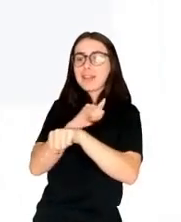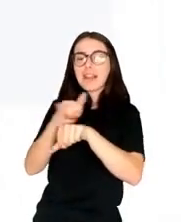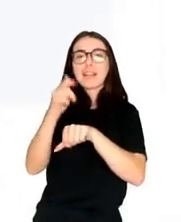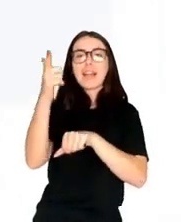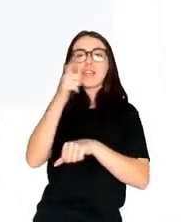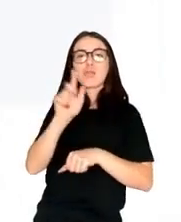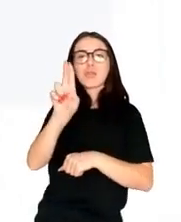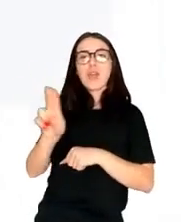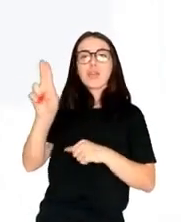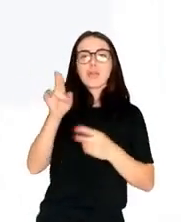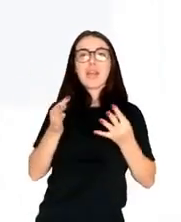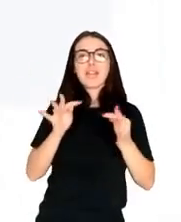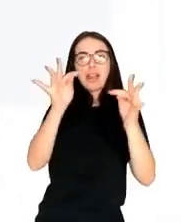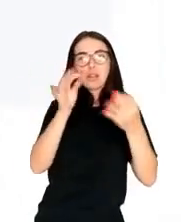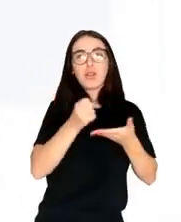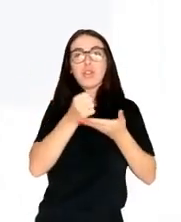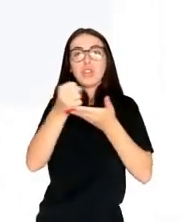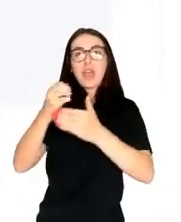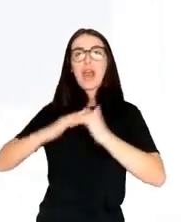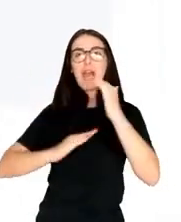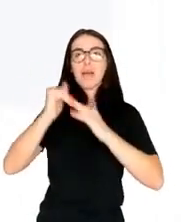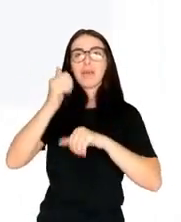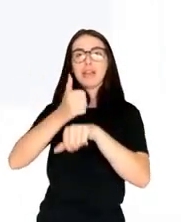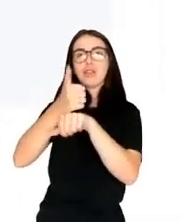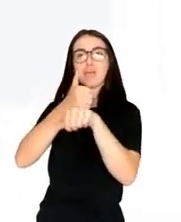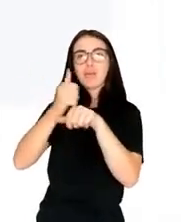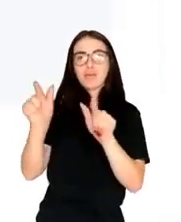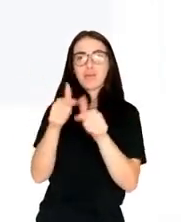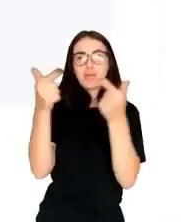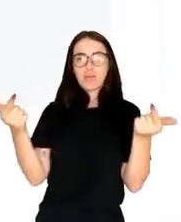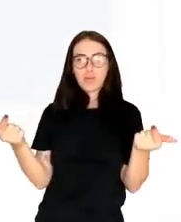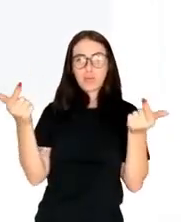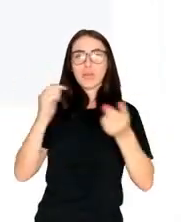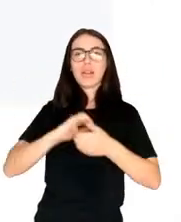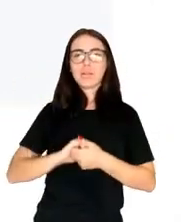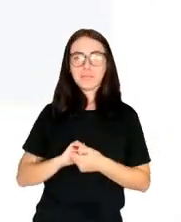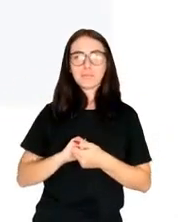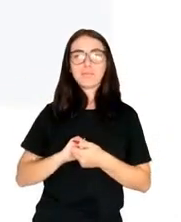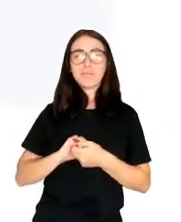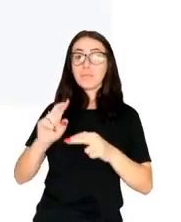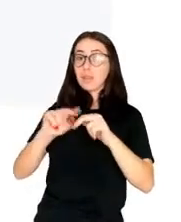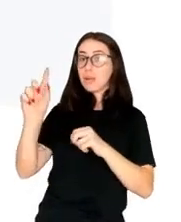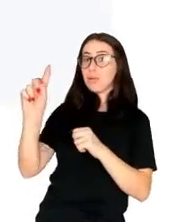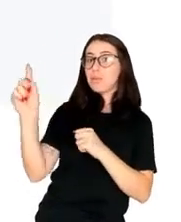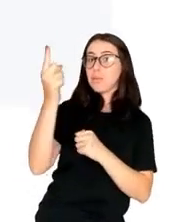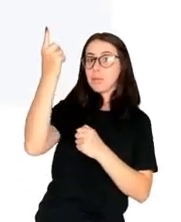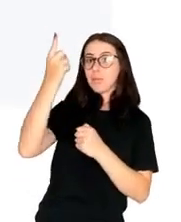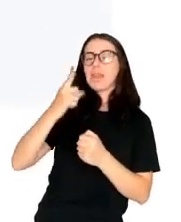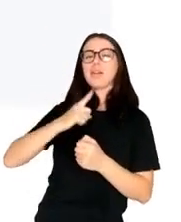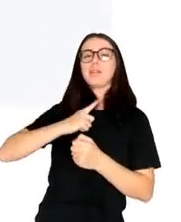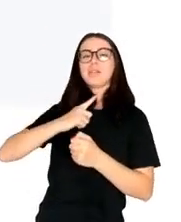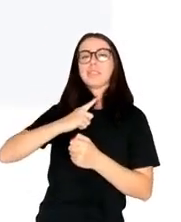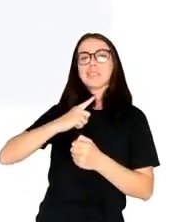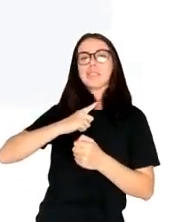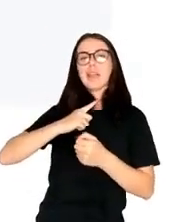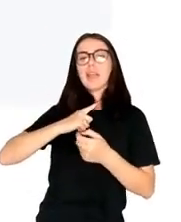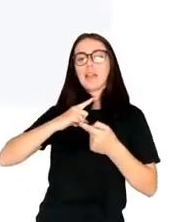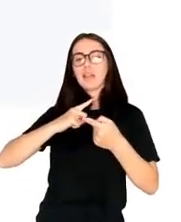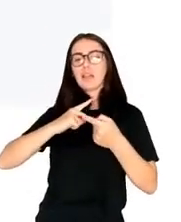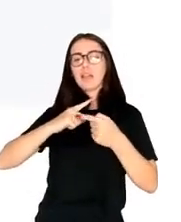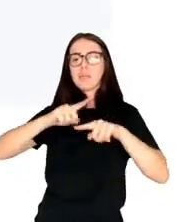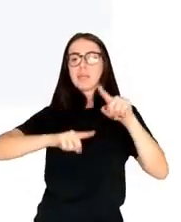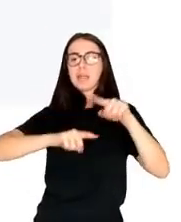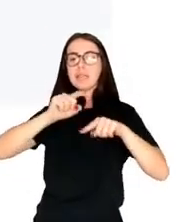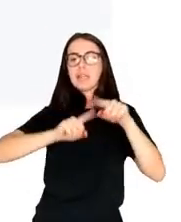tangible output from this process was a product called Pinpoint. We knew that journalists regularly come into